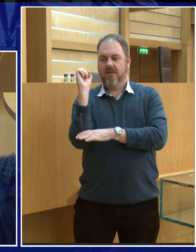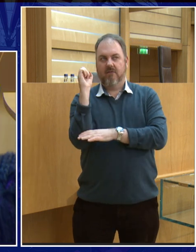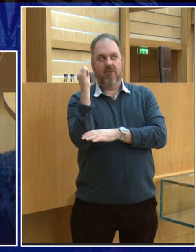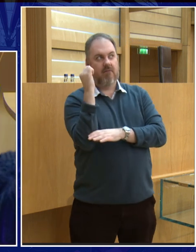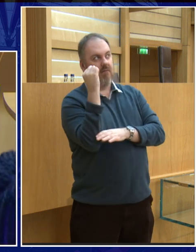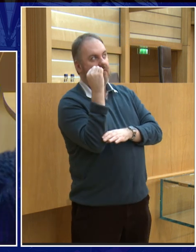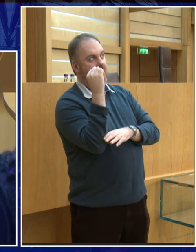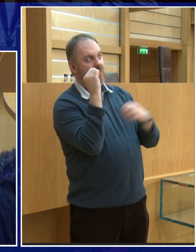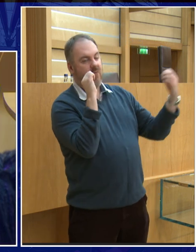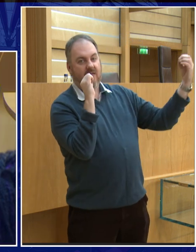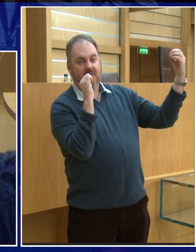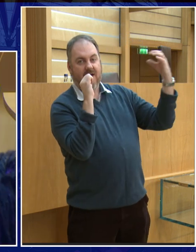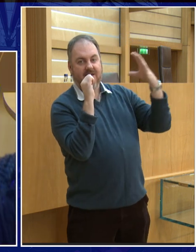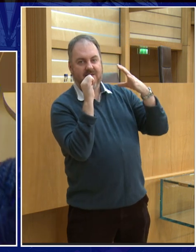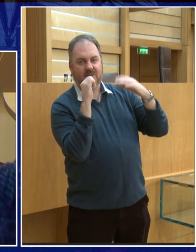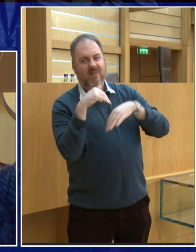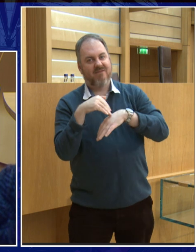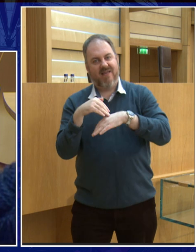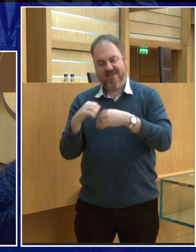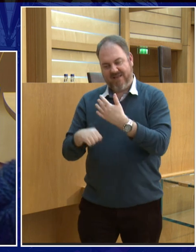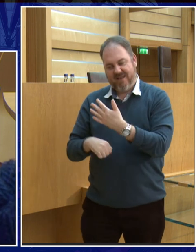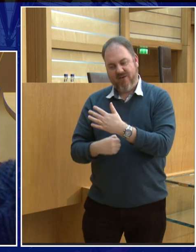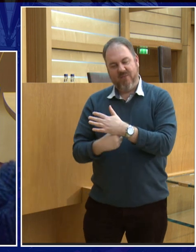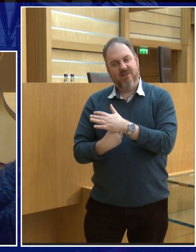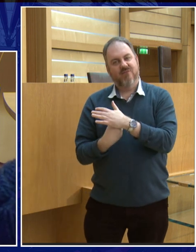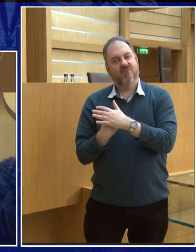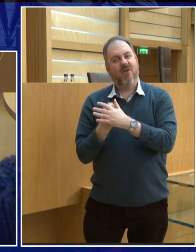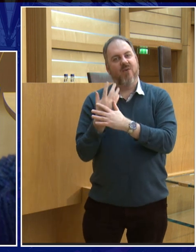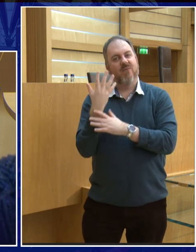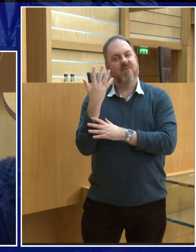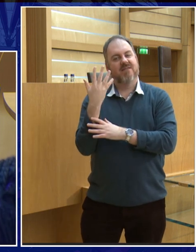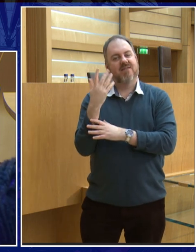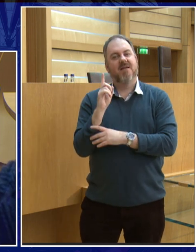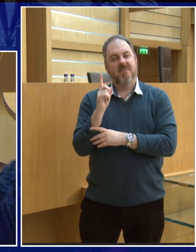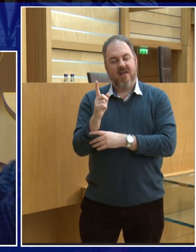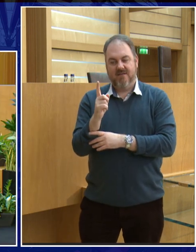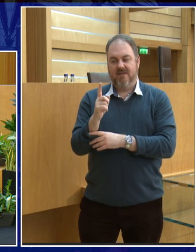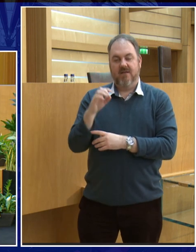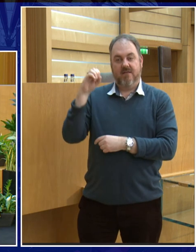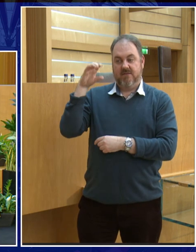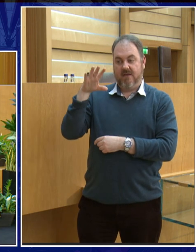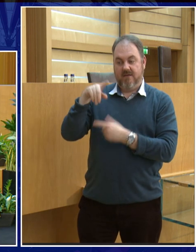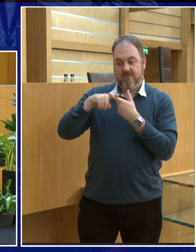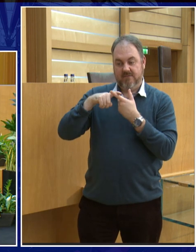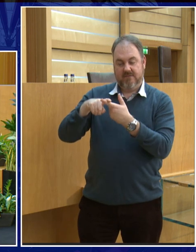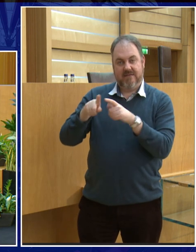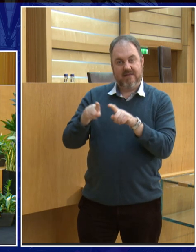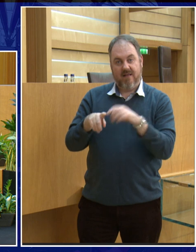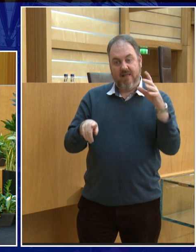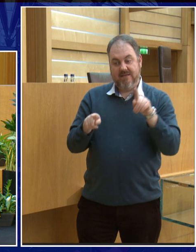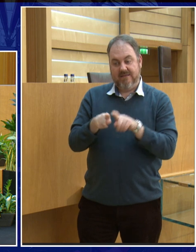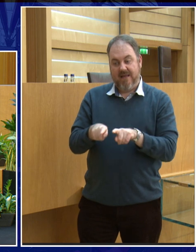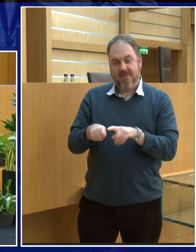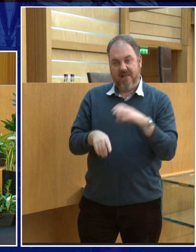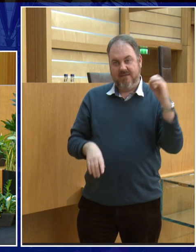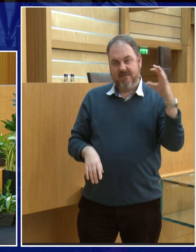actually affects the way a flower will grow. So, because the gravity of the moon is fairly even, the flowers will grow. But I think they might